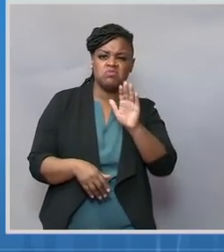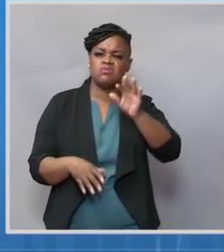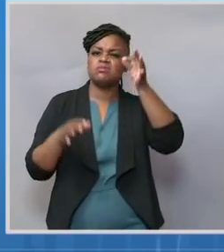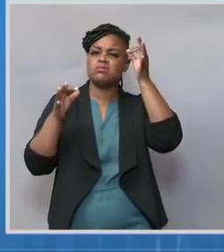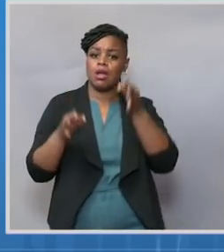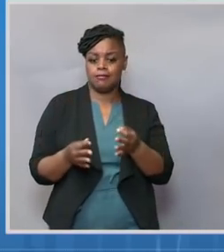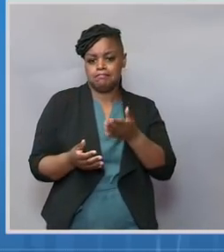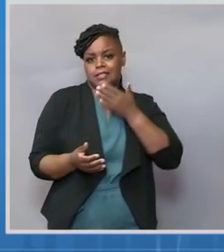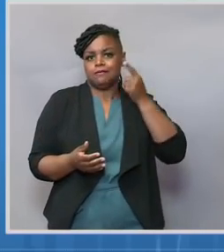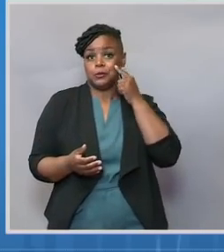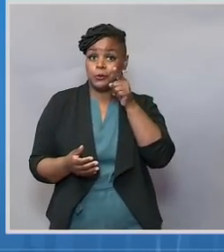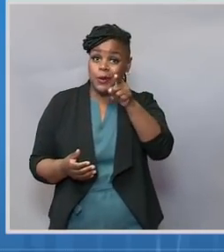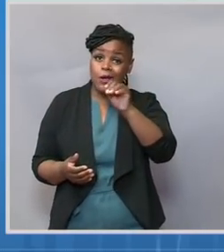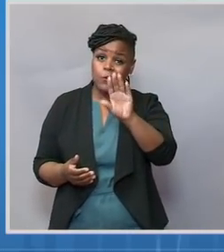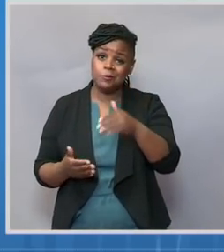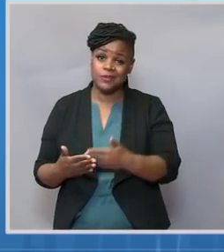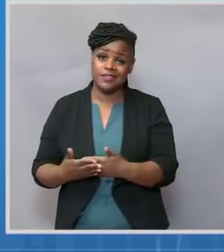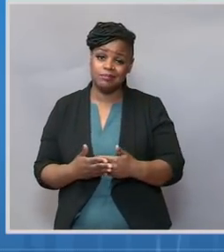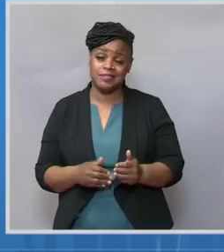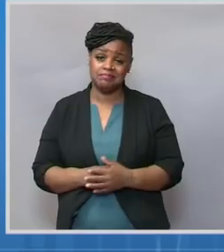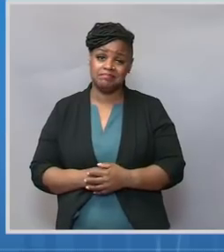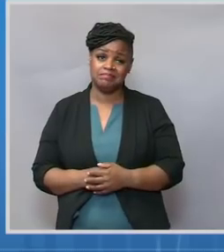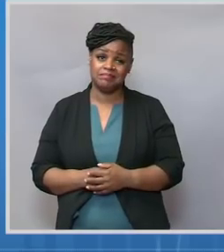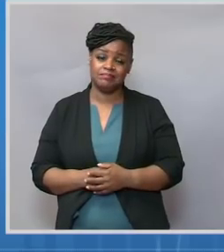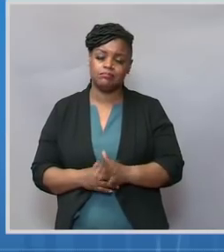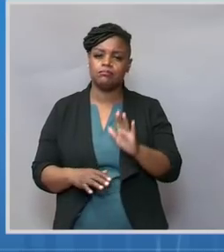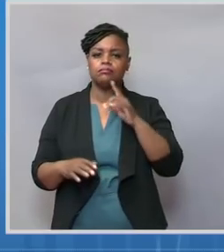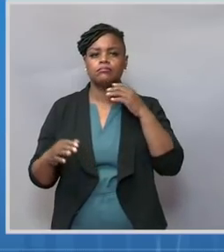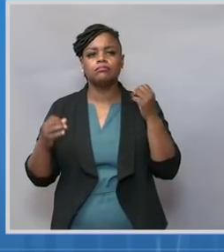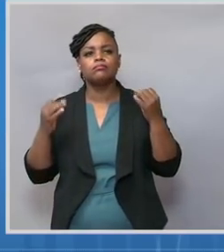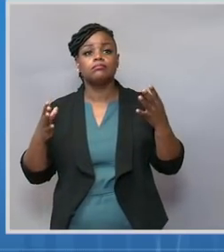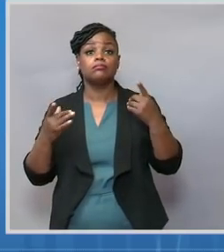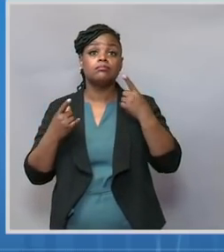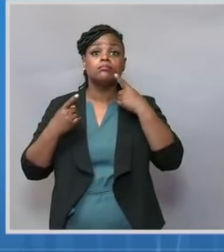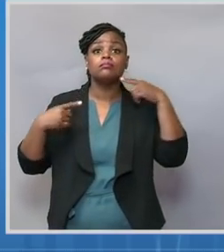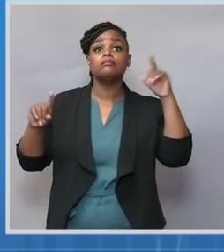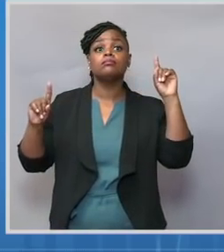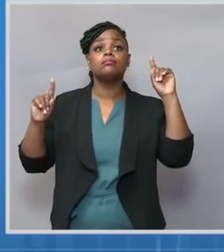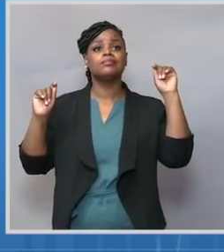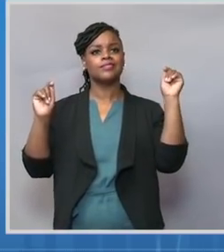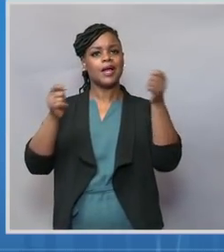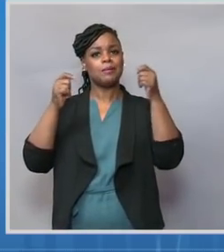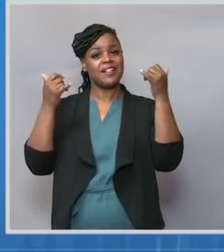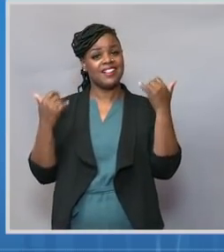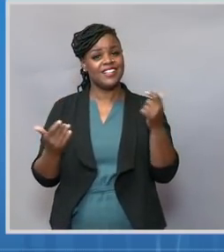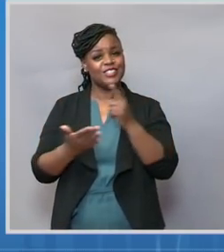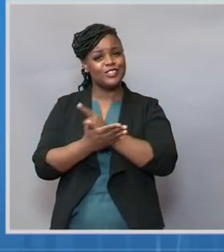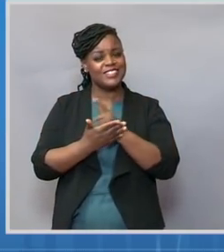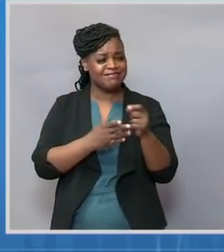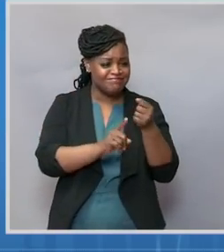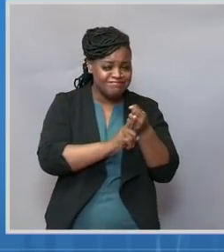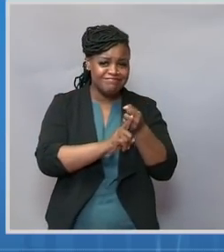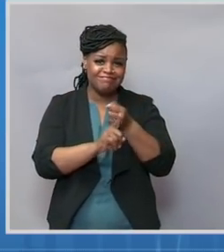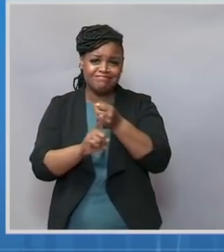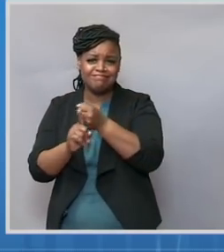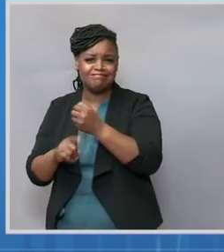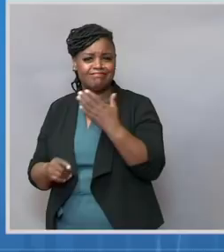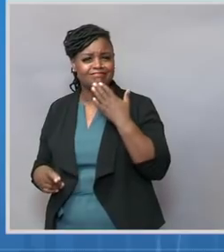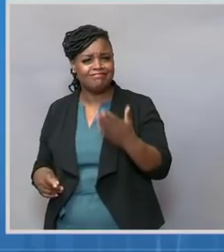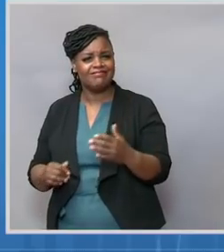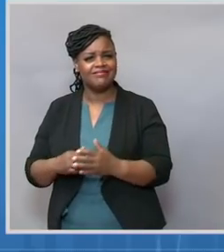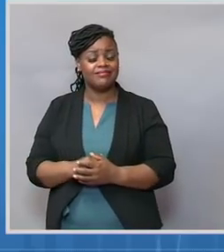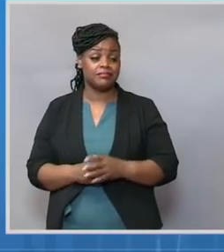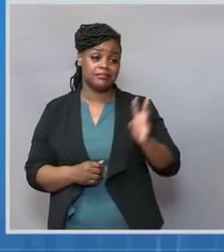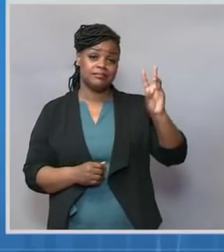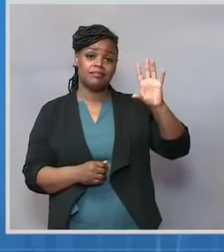started today by saying we have many tremendous milestones to celebrate this week. In addition to over 65 percent of Americans